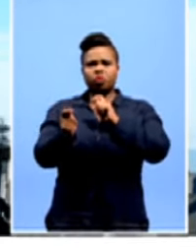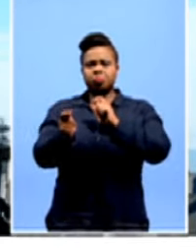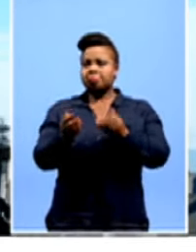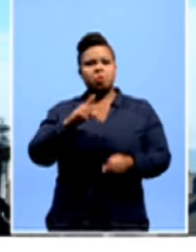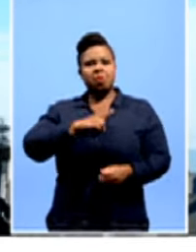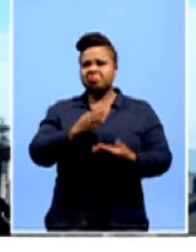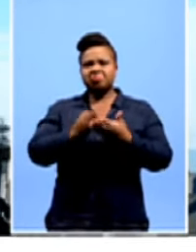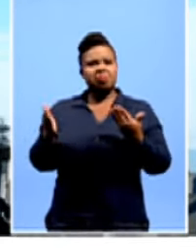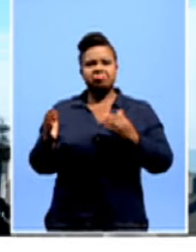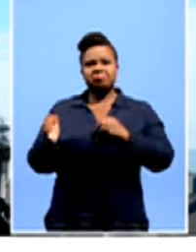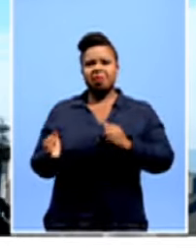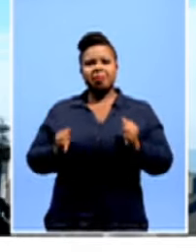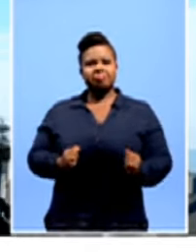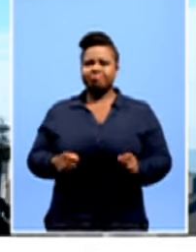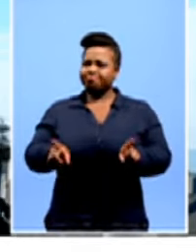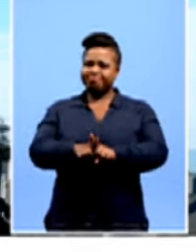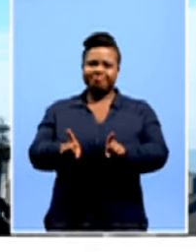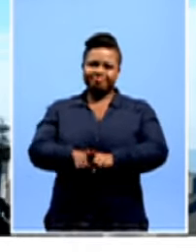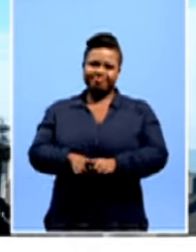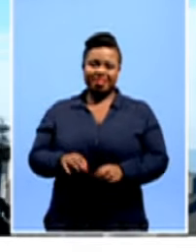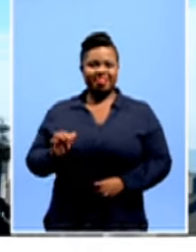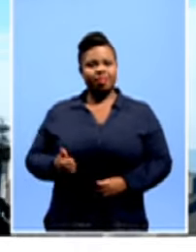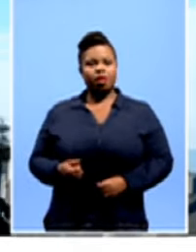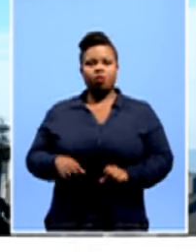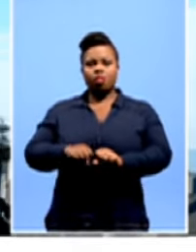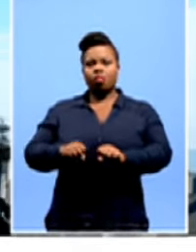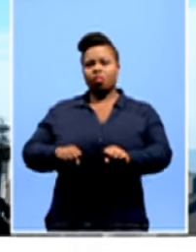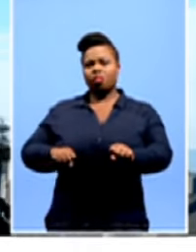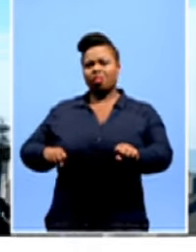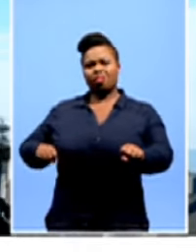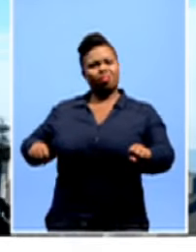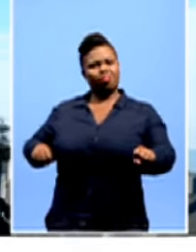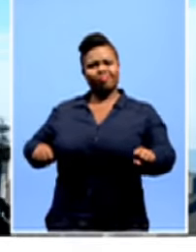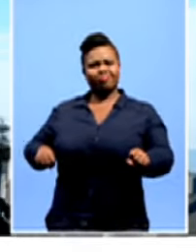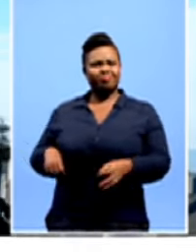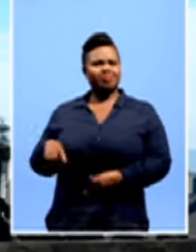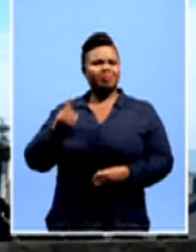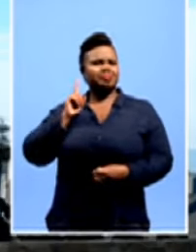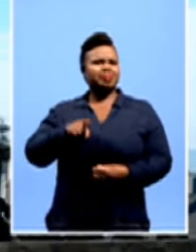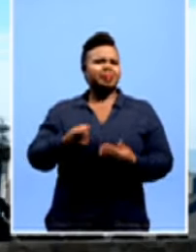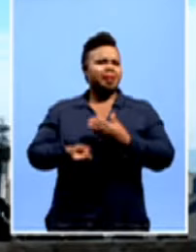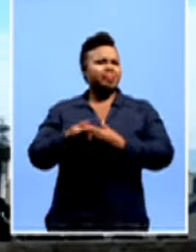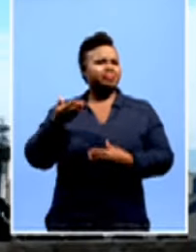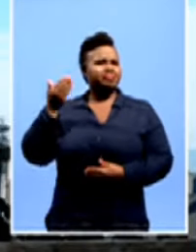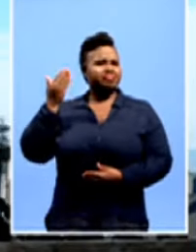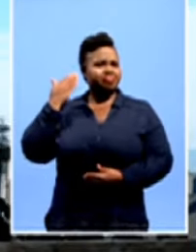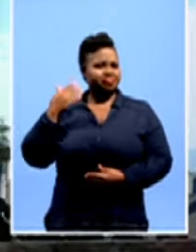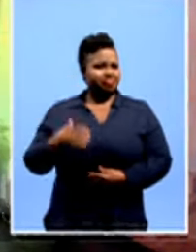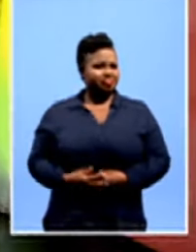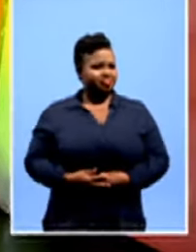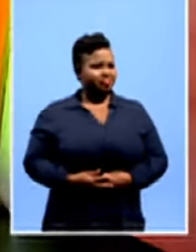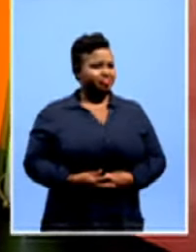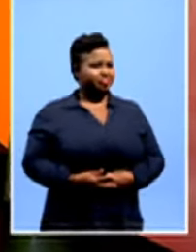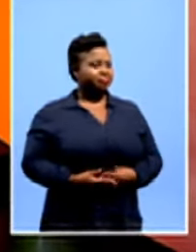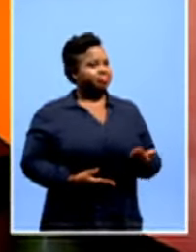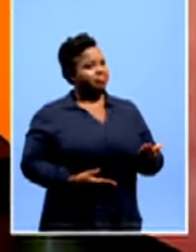them are untransforming. As a consequence, it's delayed and it's long over you. Zola, there is also